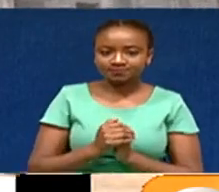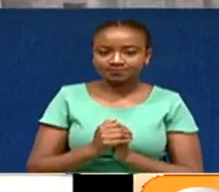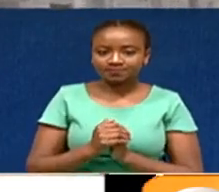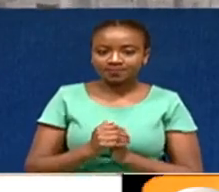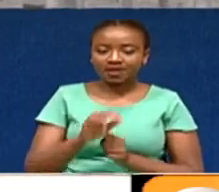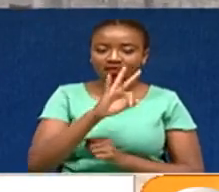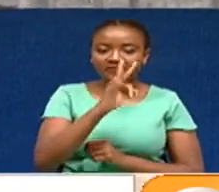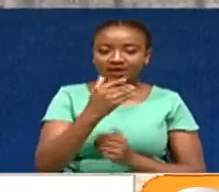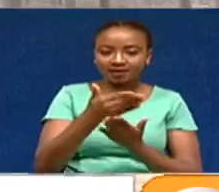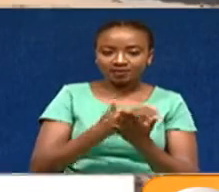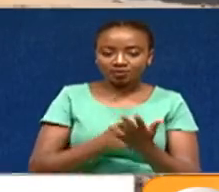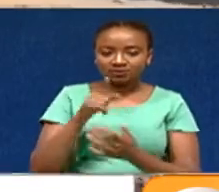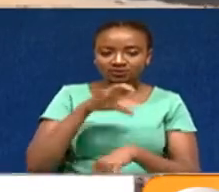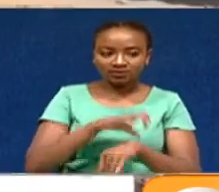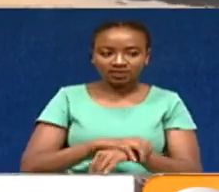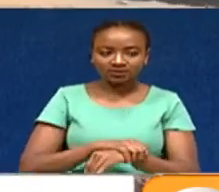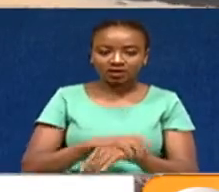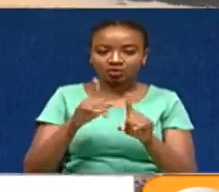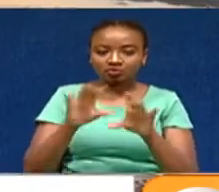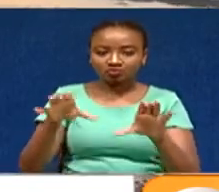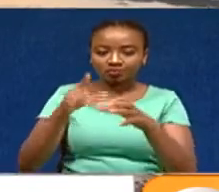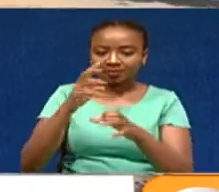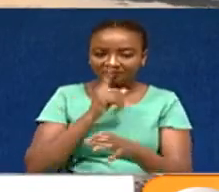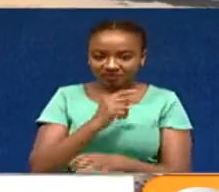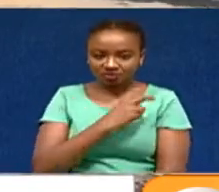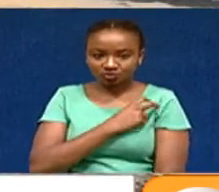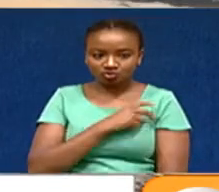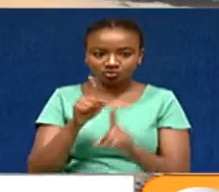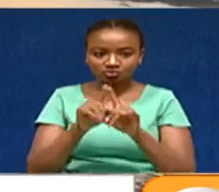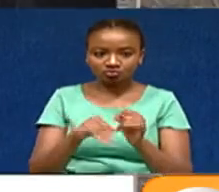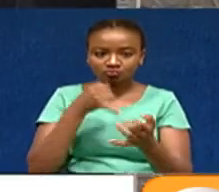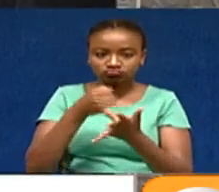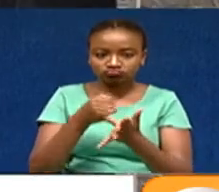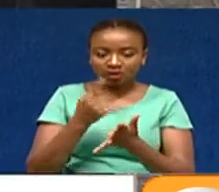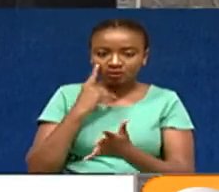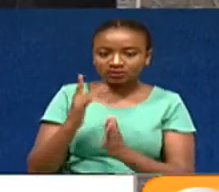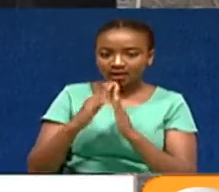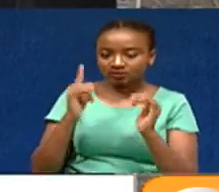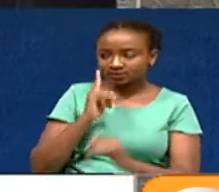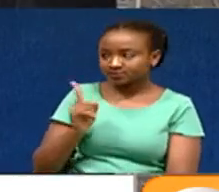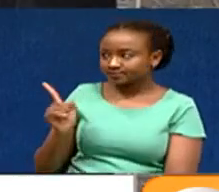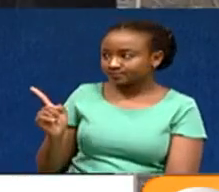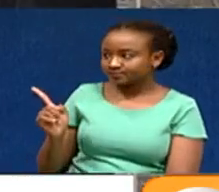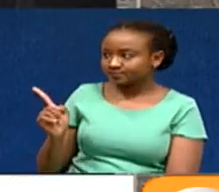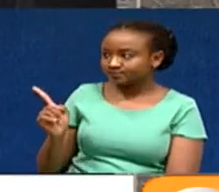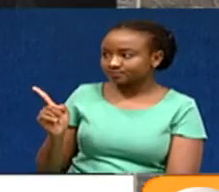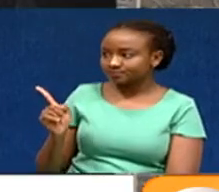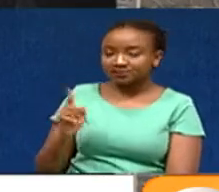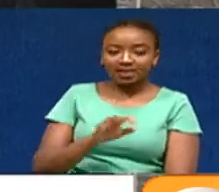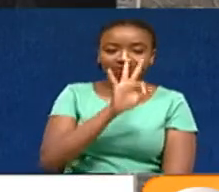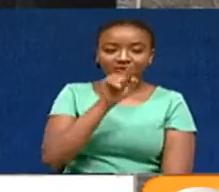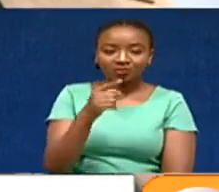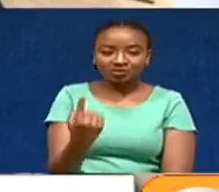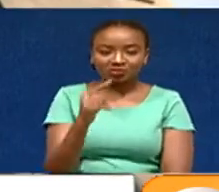third quarter report by property advisory firm Hasskonsult, which shows Upper Hill Apartments as top performance in the suburbs at 3